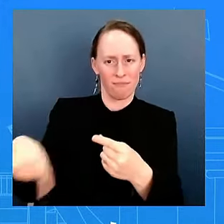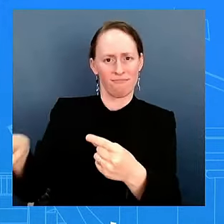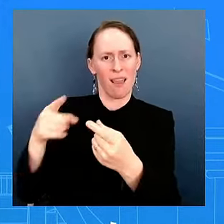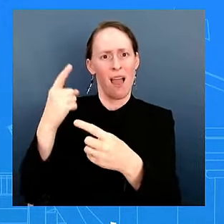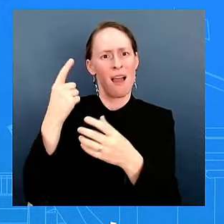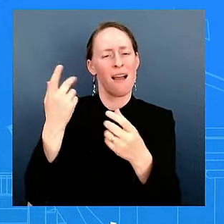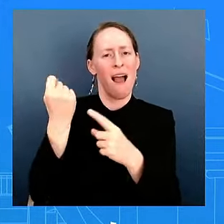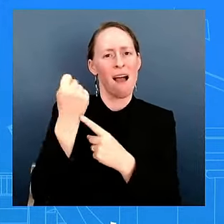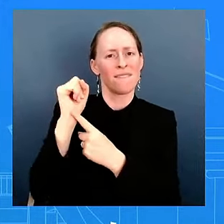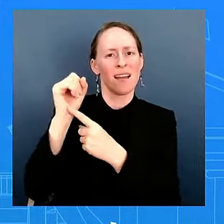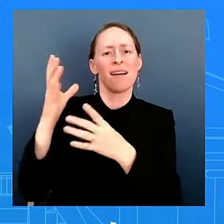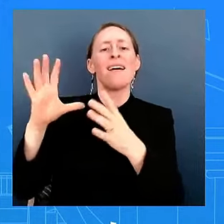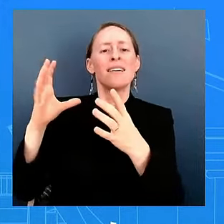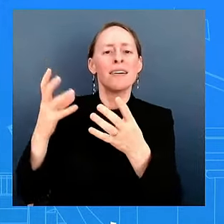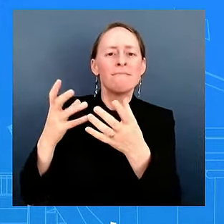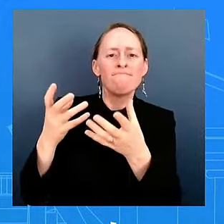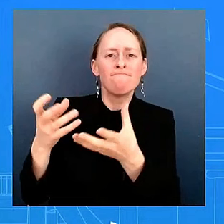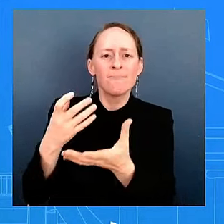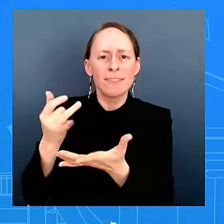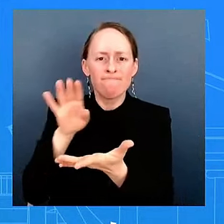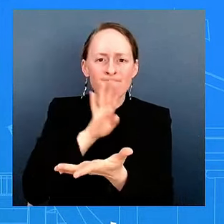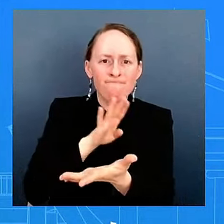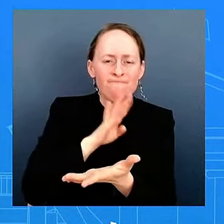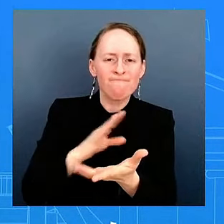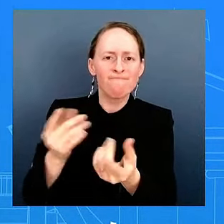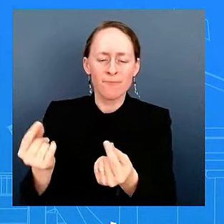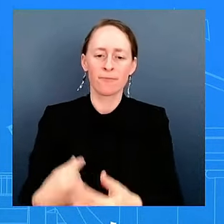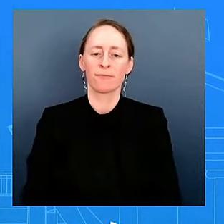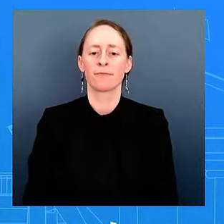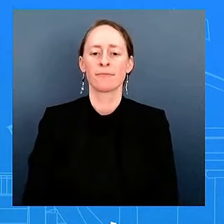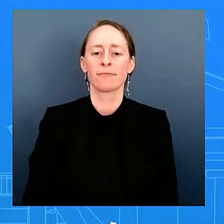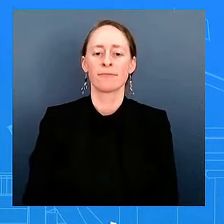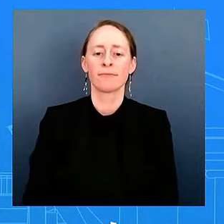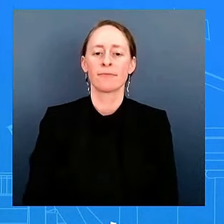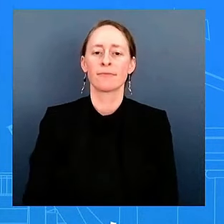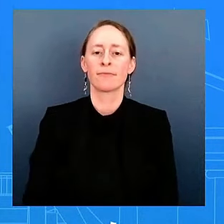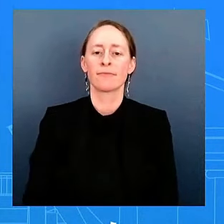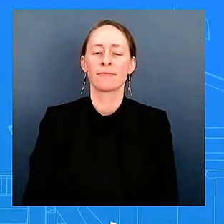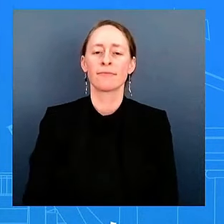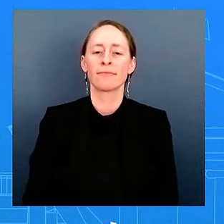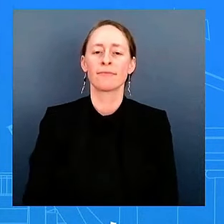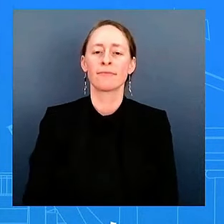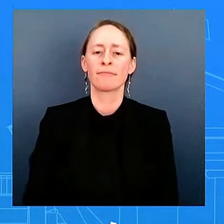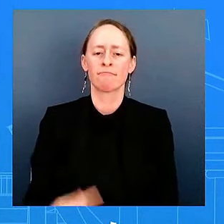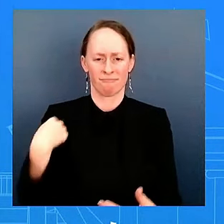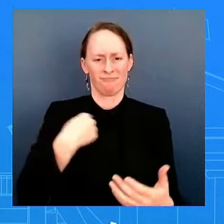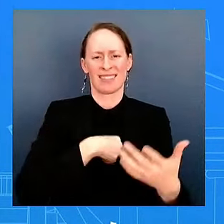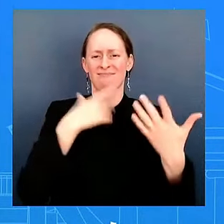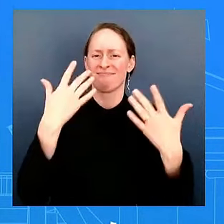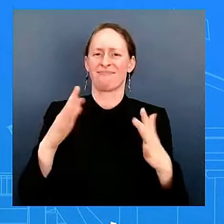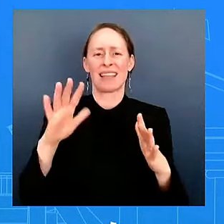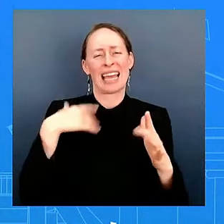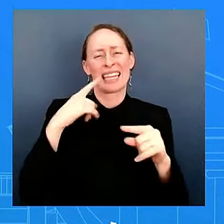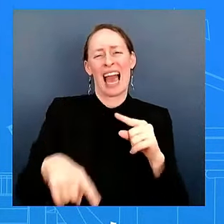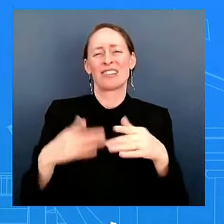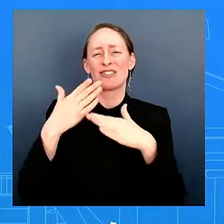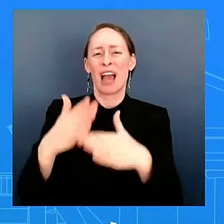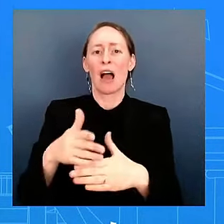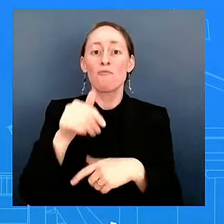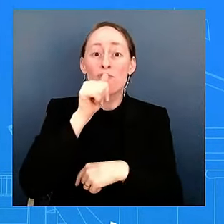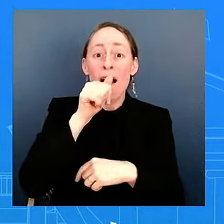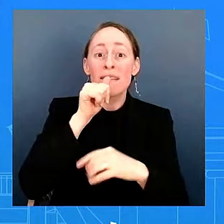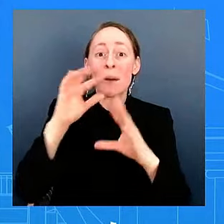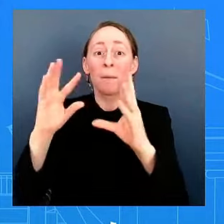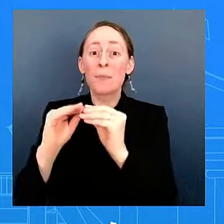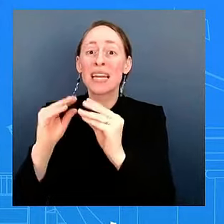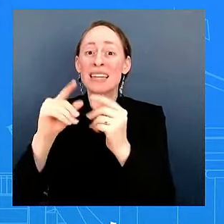meetings from here, and that's something that we do, so I'm not going to do that. But we do believe that Congress has